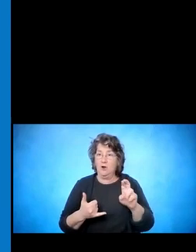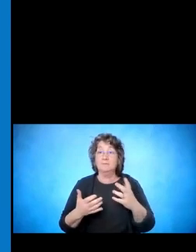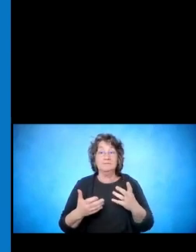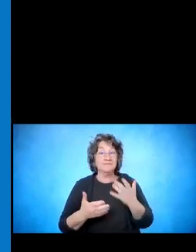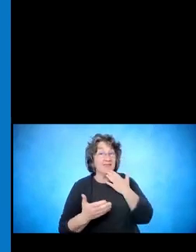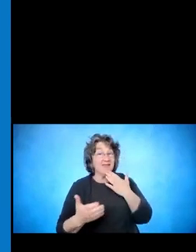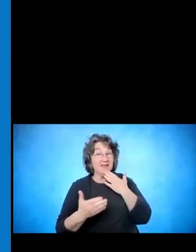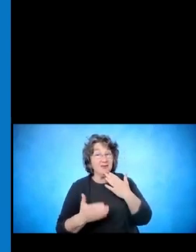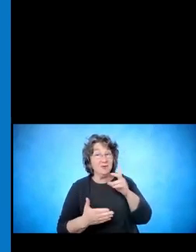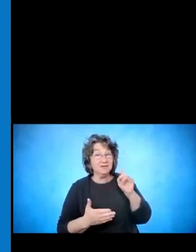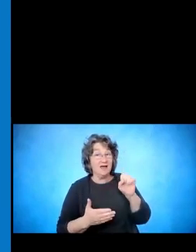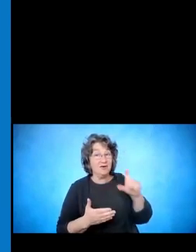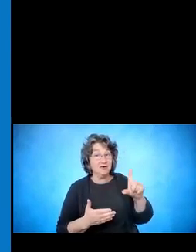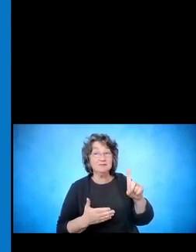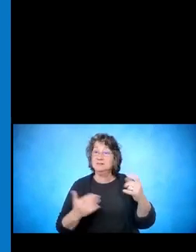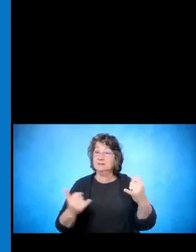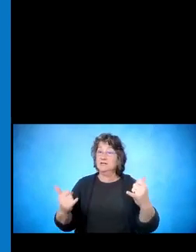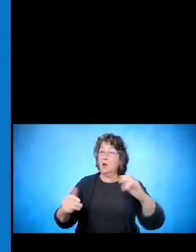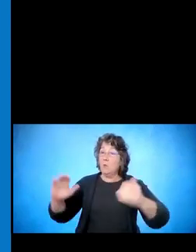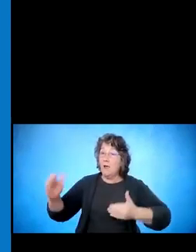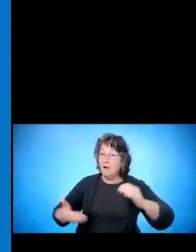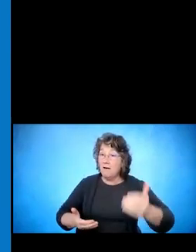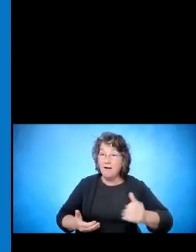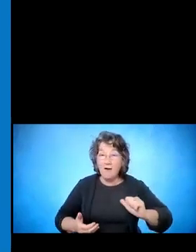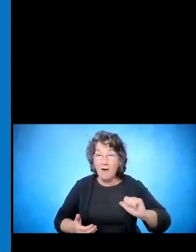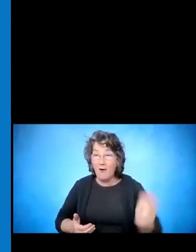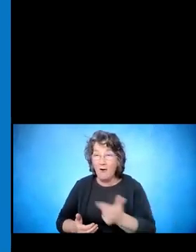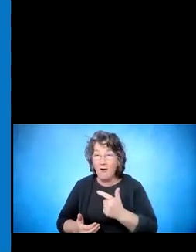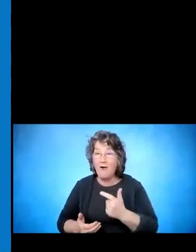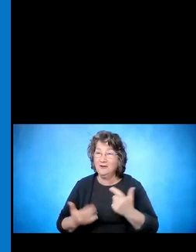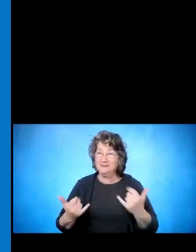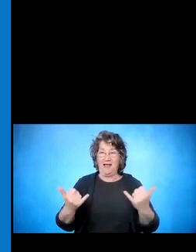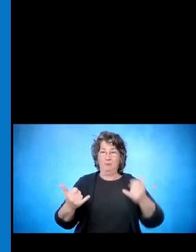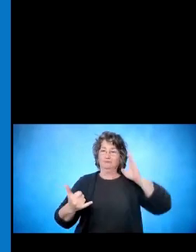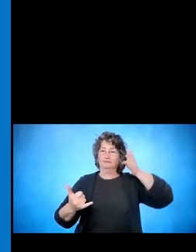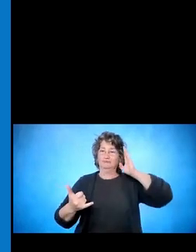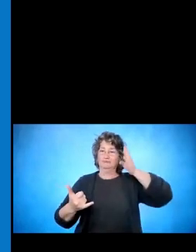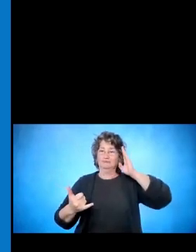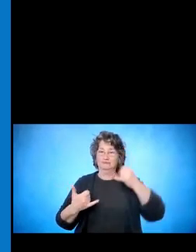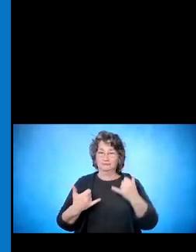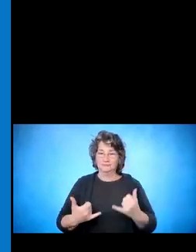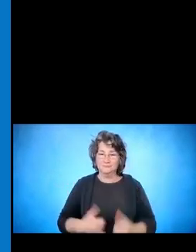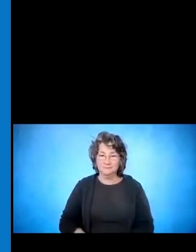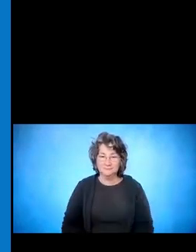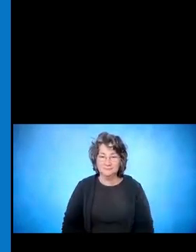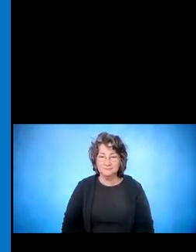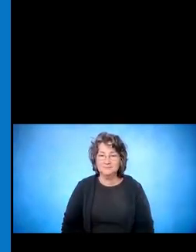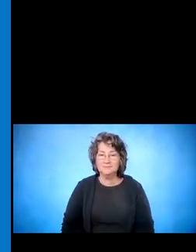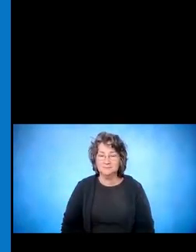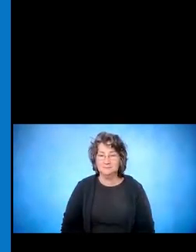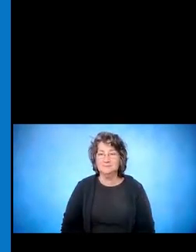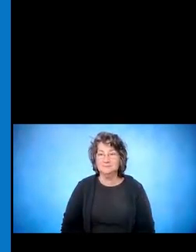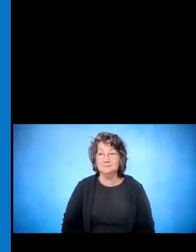I want to welcome everybody to the to the presentation today. I